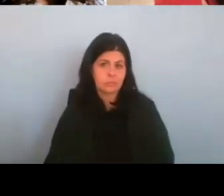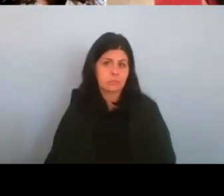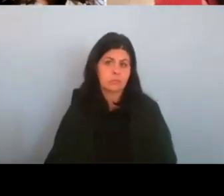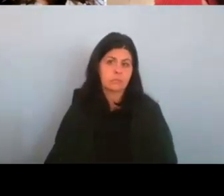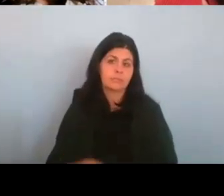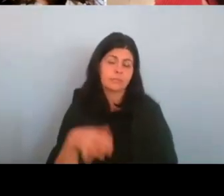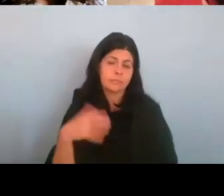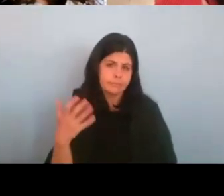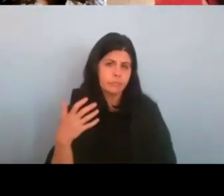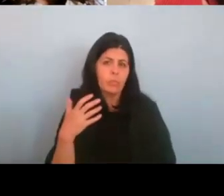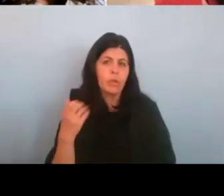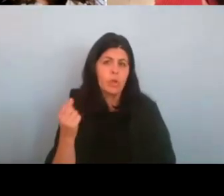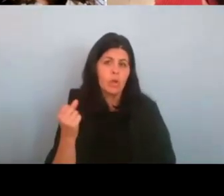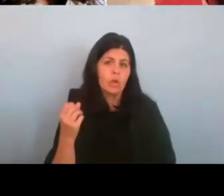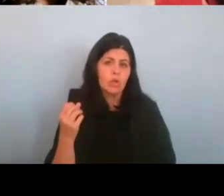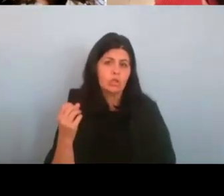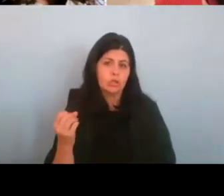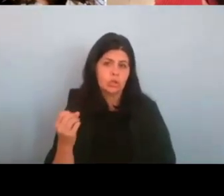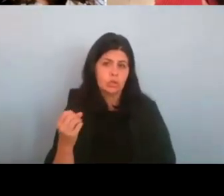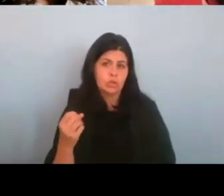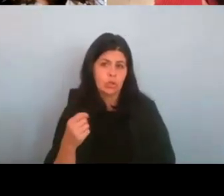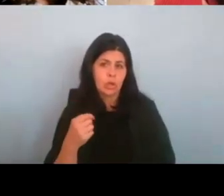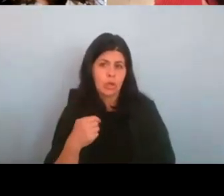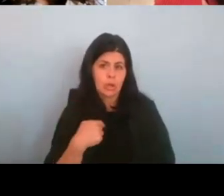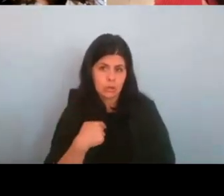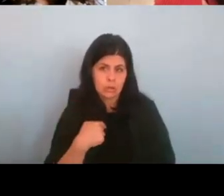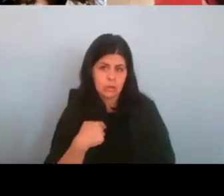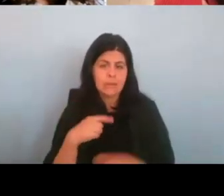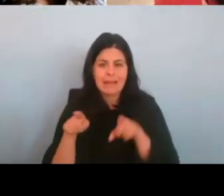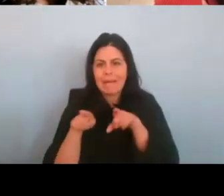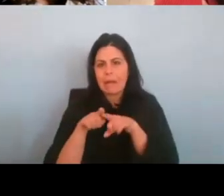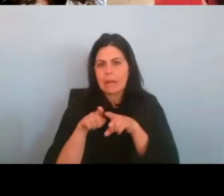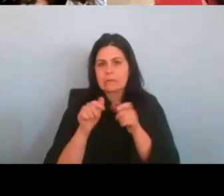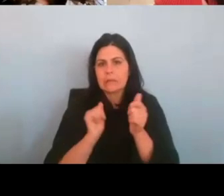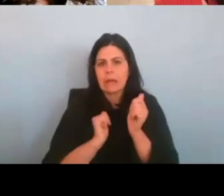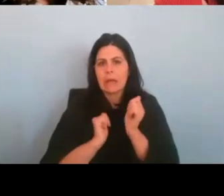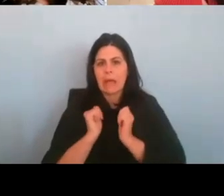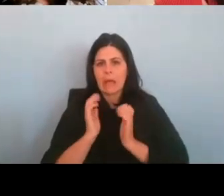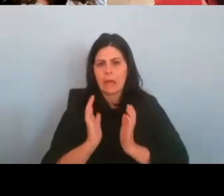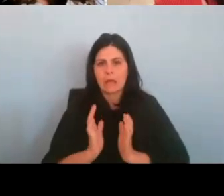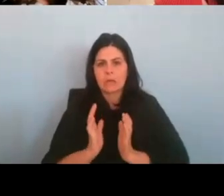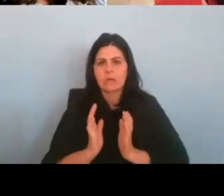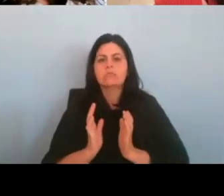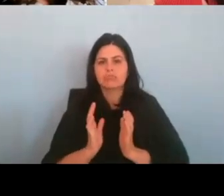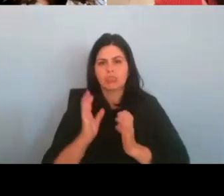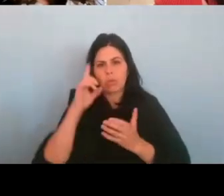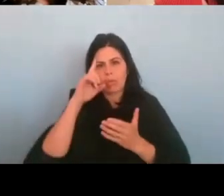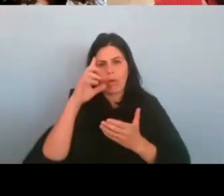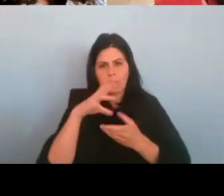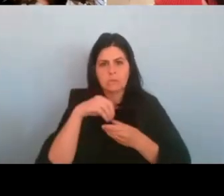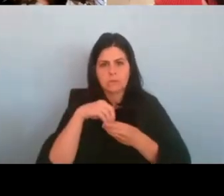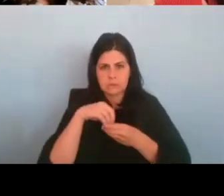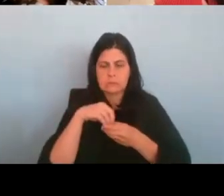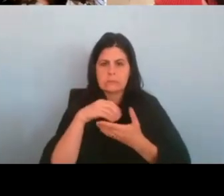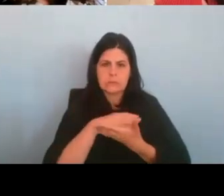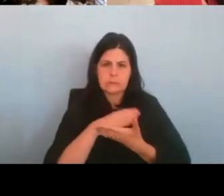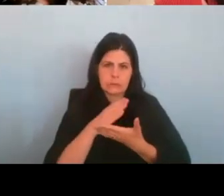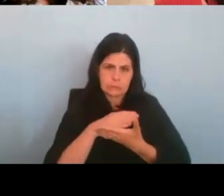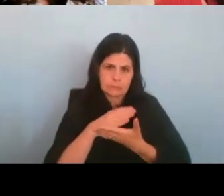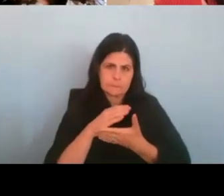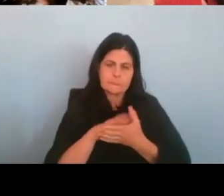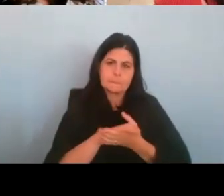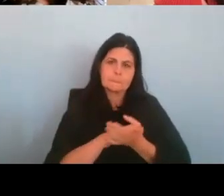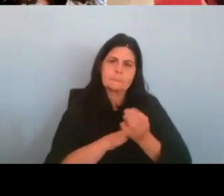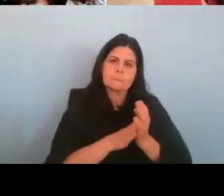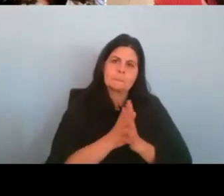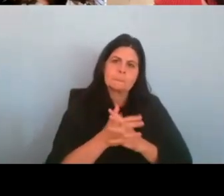so I, as an actor, um, on the autism spectrum, I kind of have like a